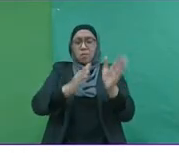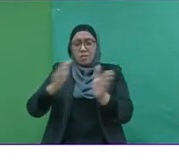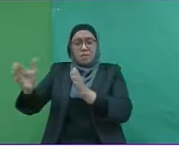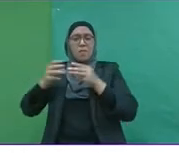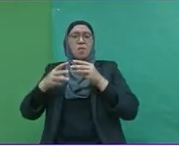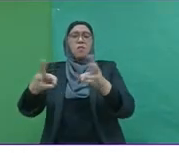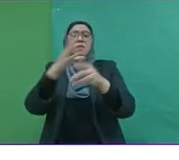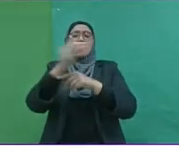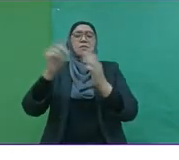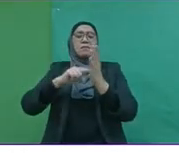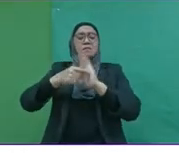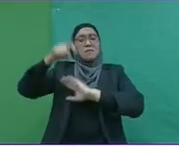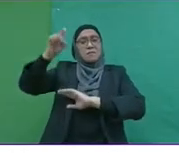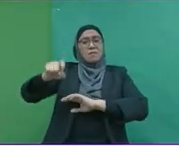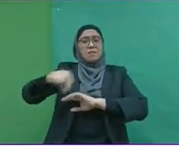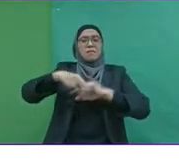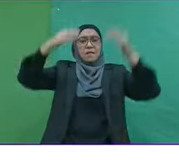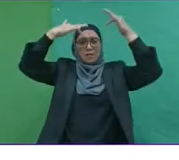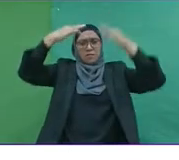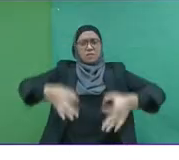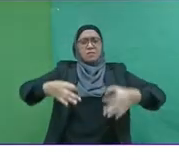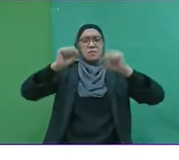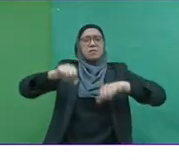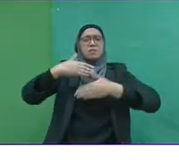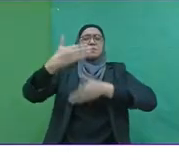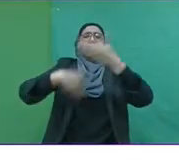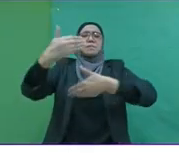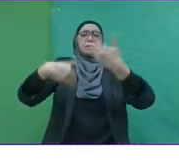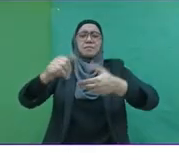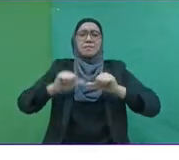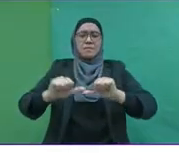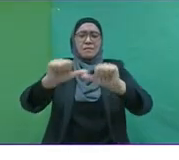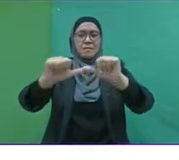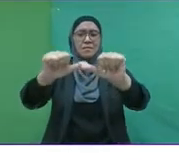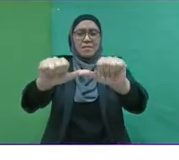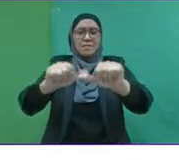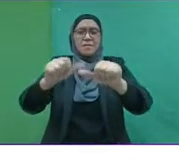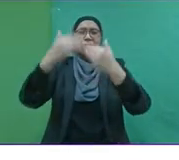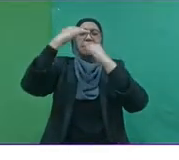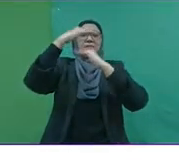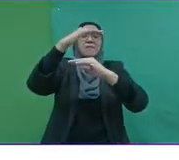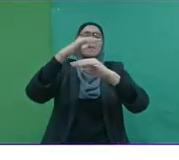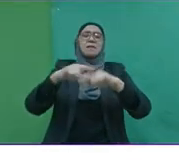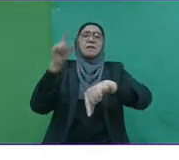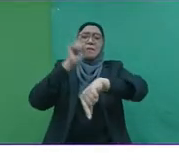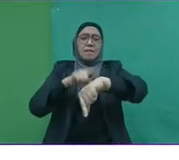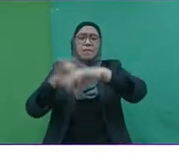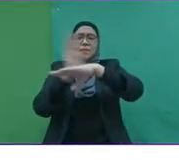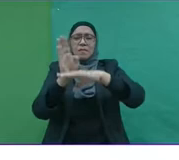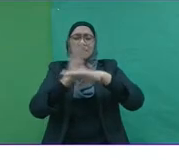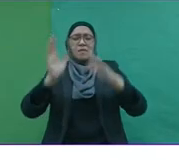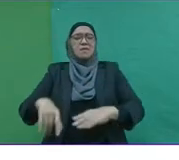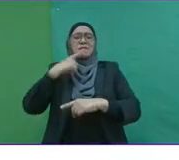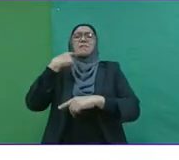They need to ensure that their businesses can survive in a period where a lot of businesses